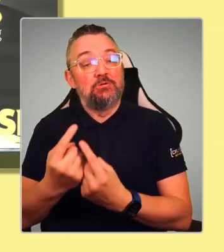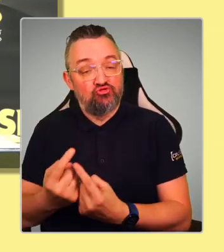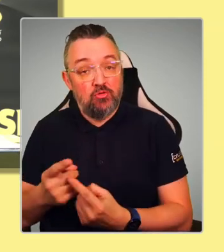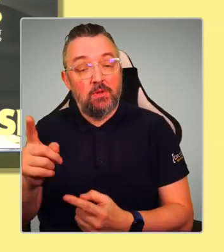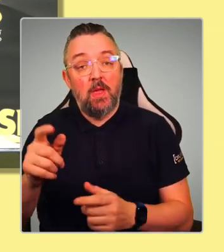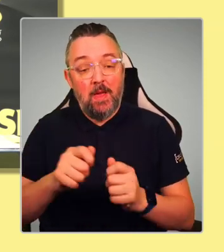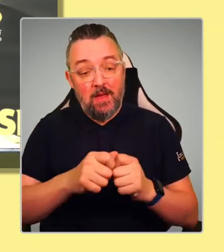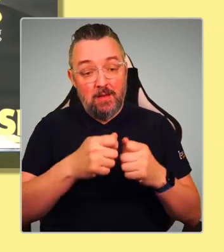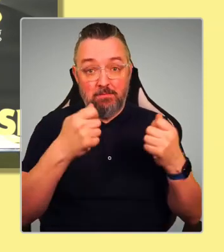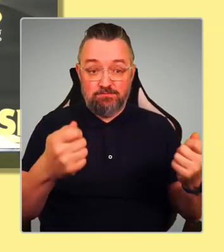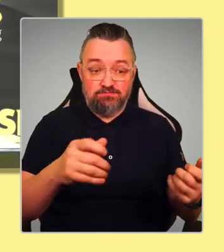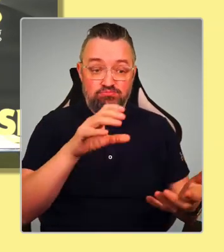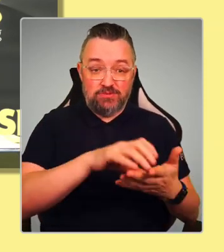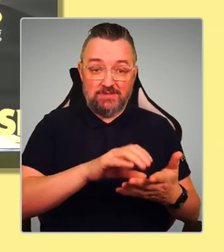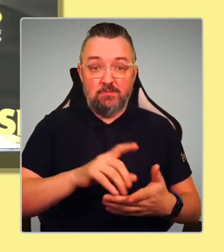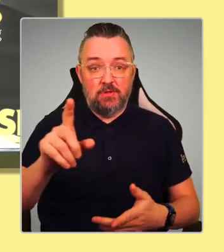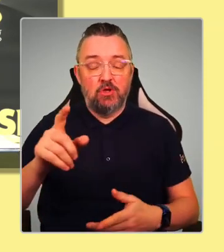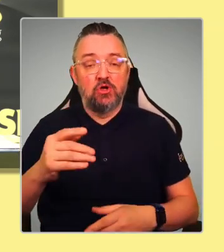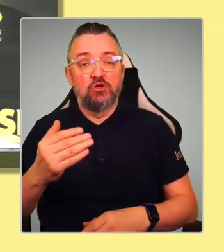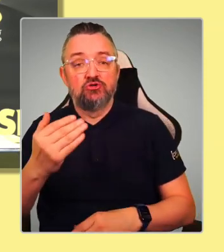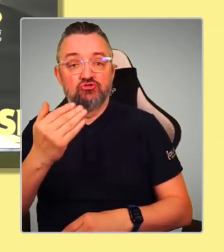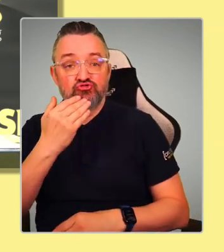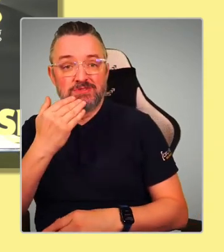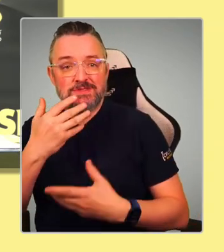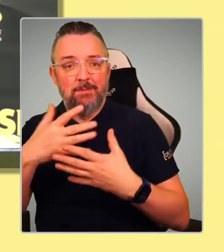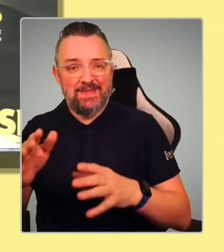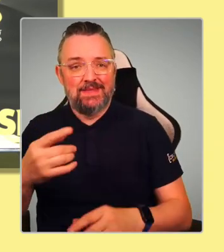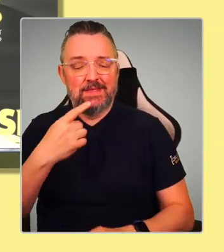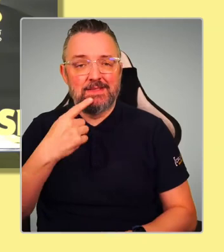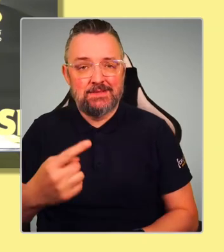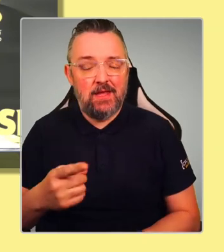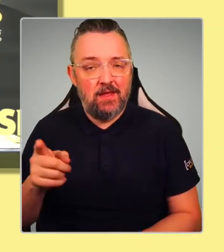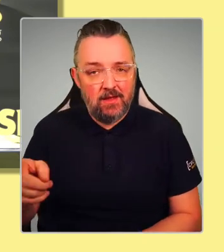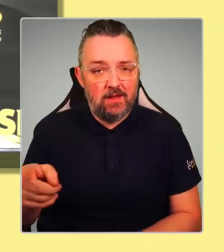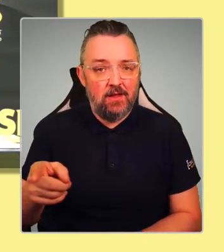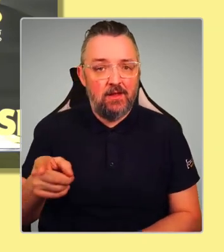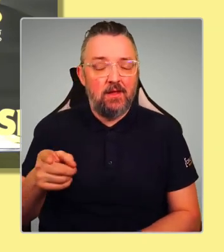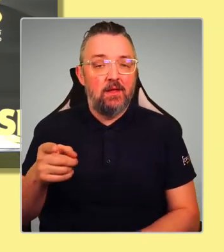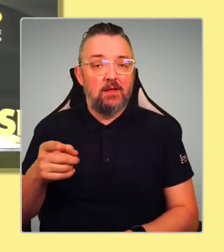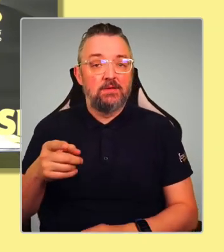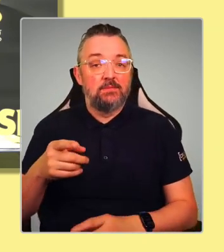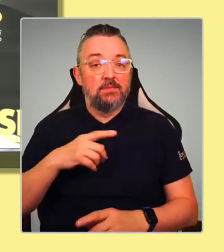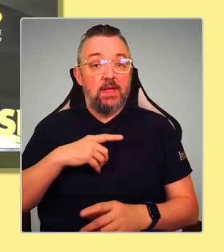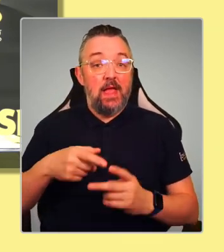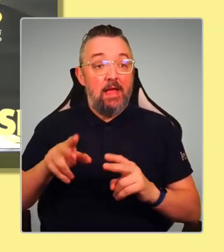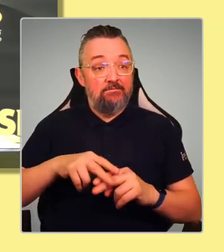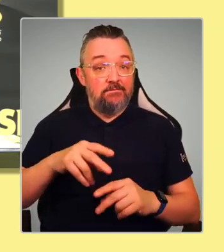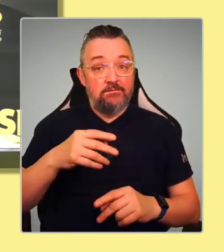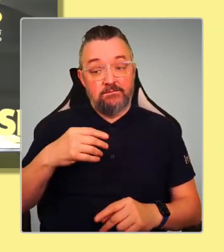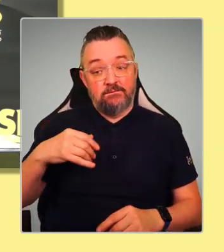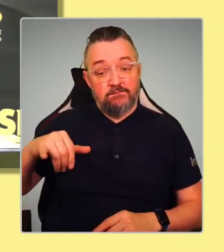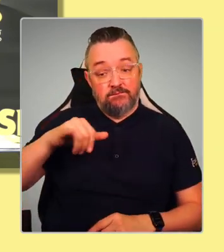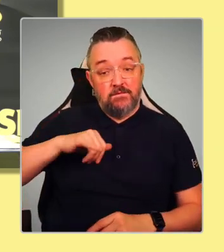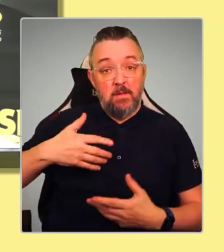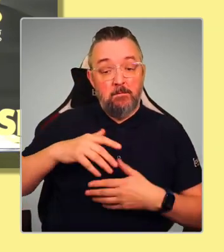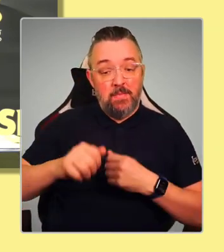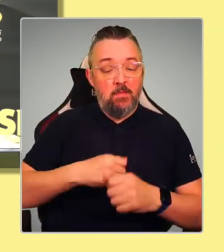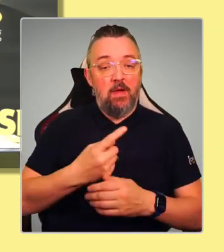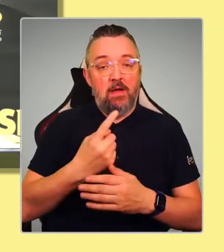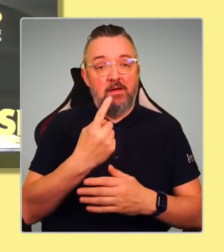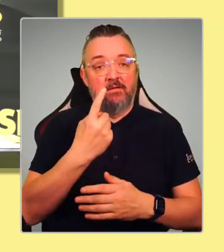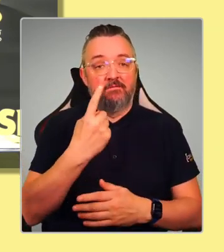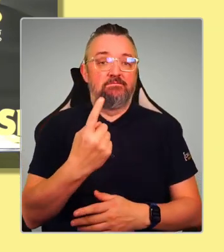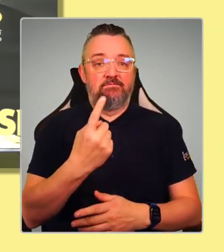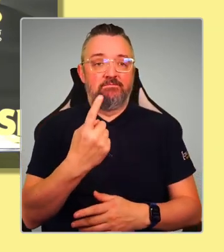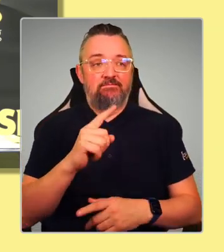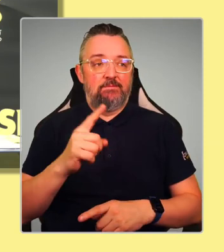the Greens themselves have said that, you know, if certain of us become first minister, that they would consider that to be a red line for them. So